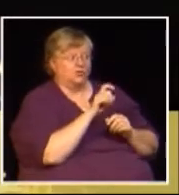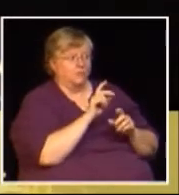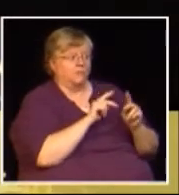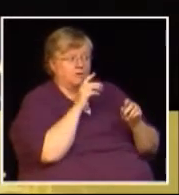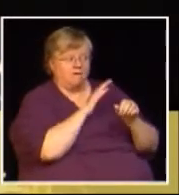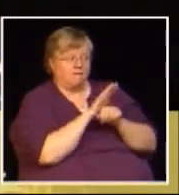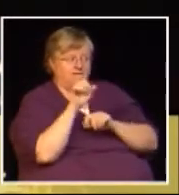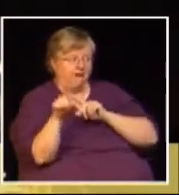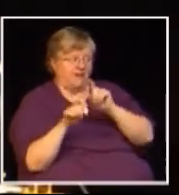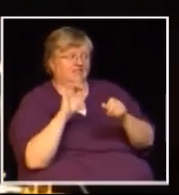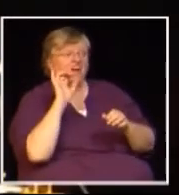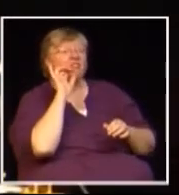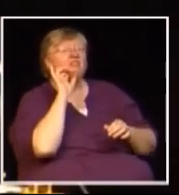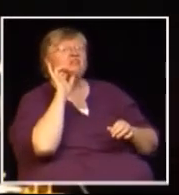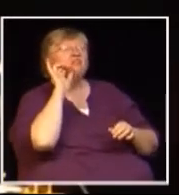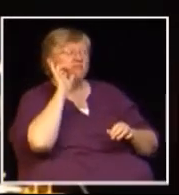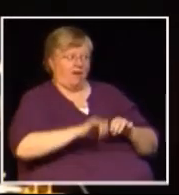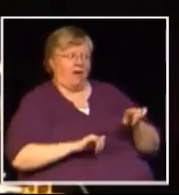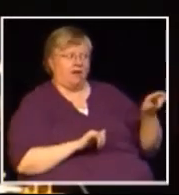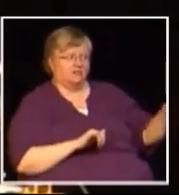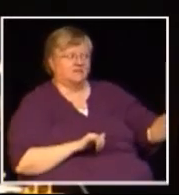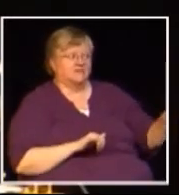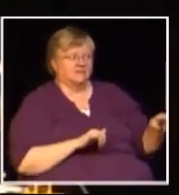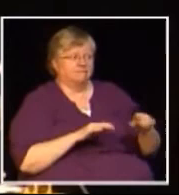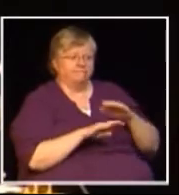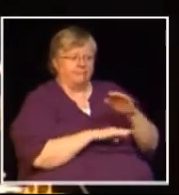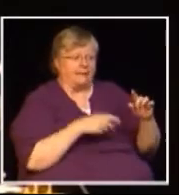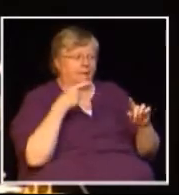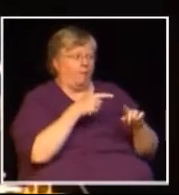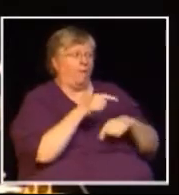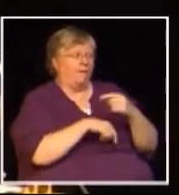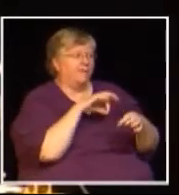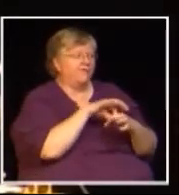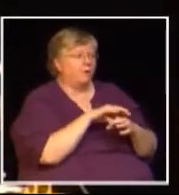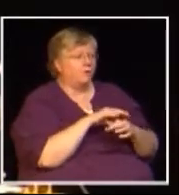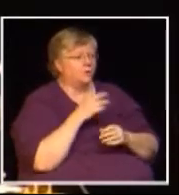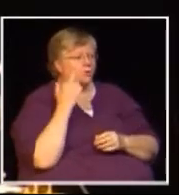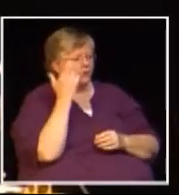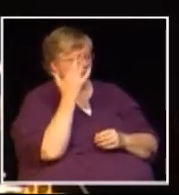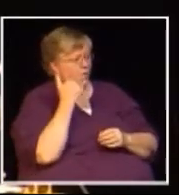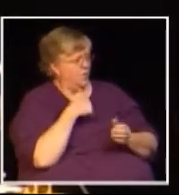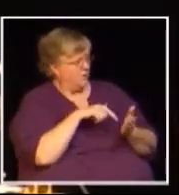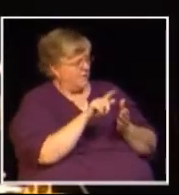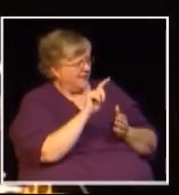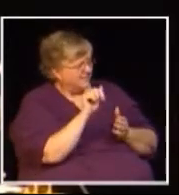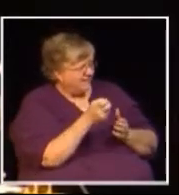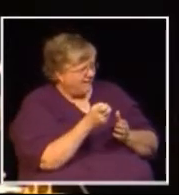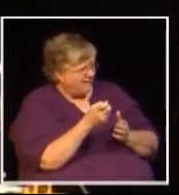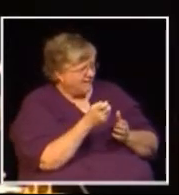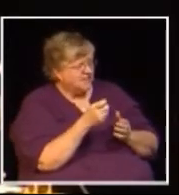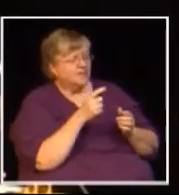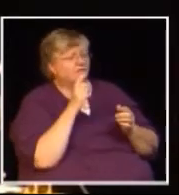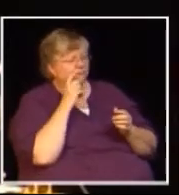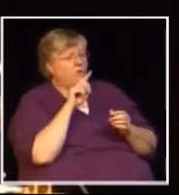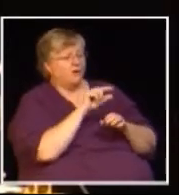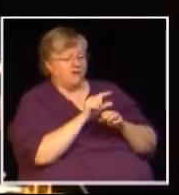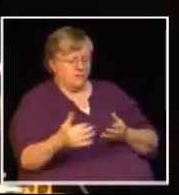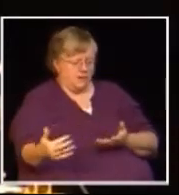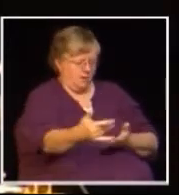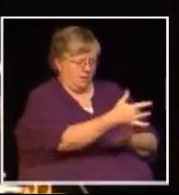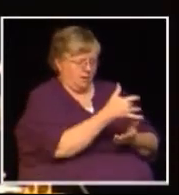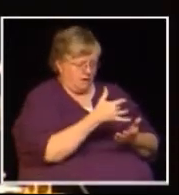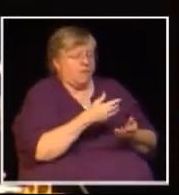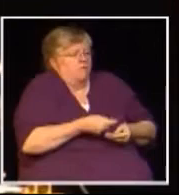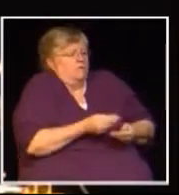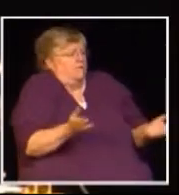that's been asked enough and I think that goes to the basis of it the reason we pay taxes is to have government providers with